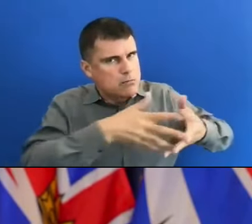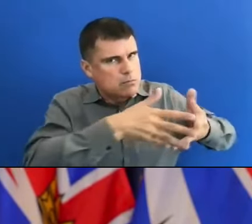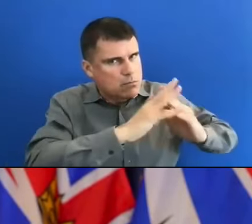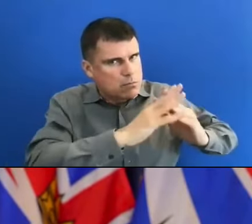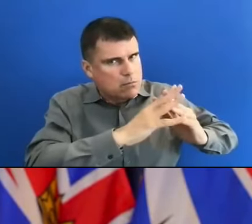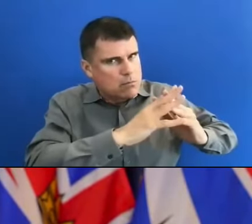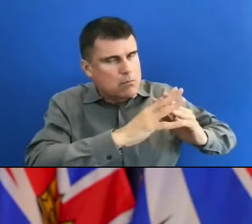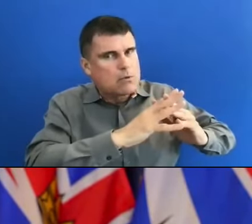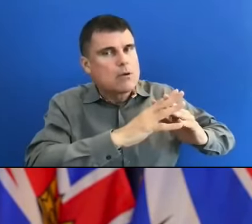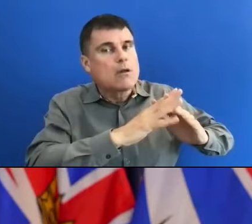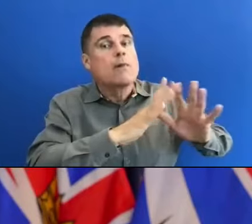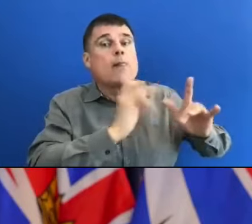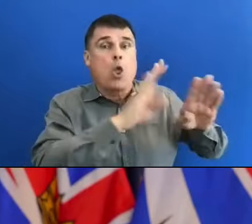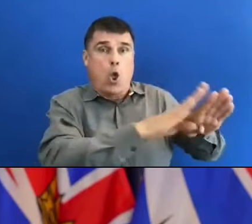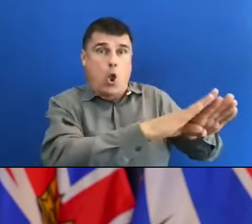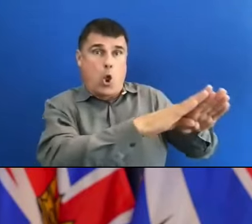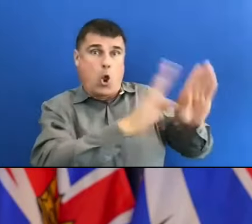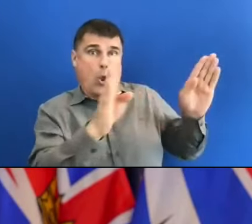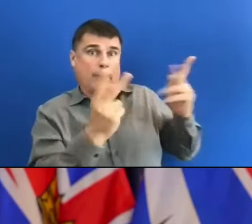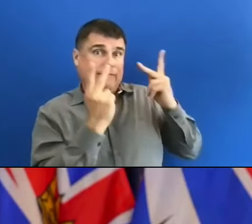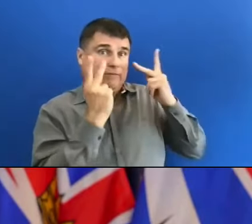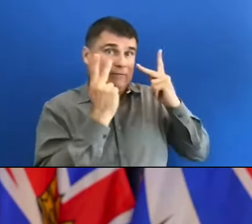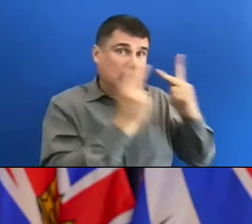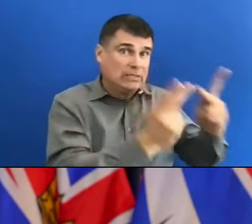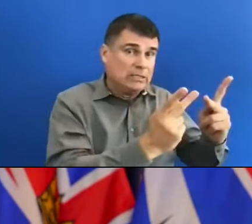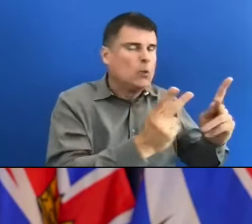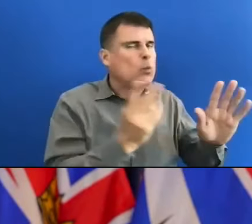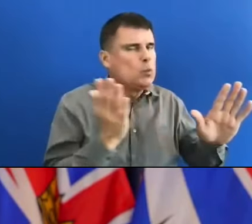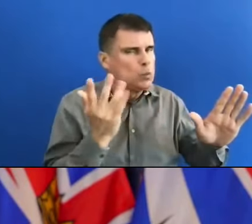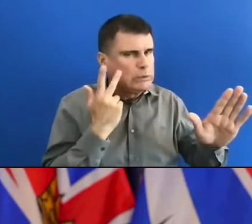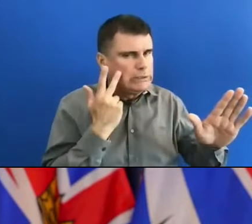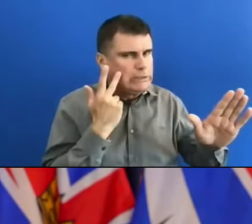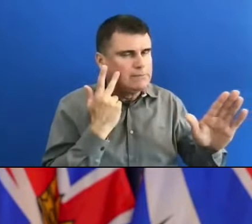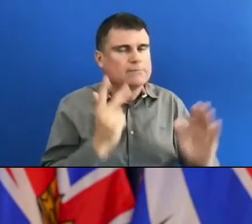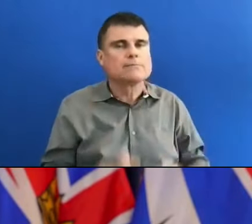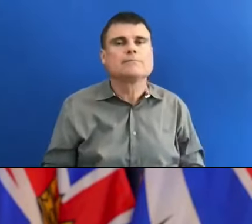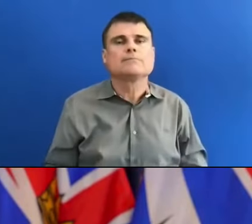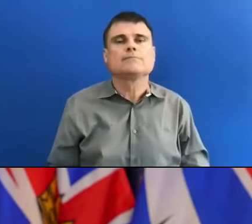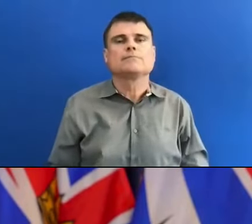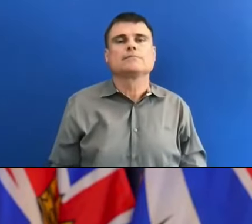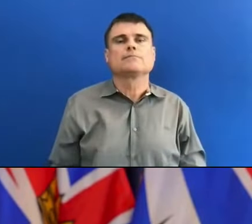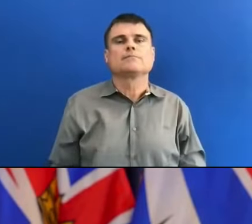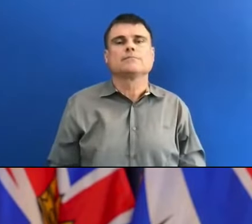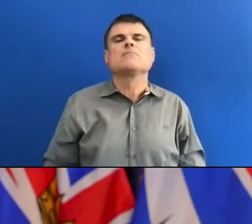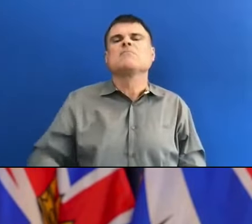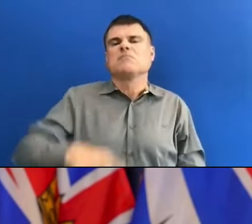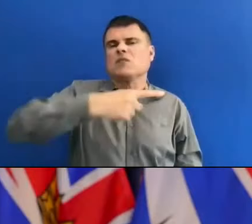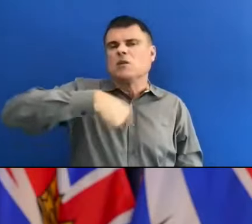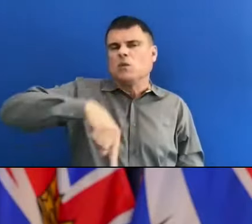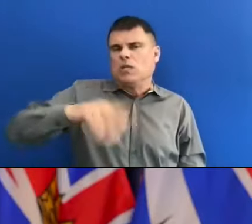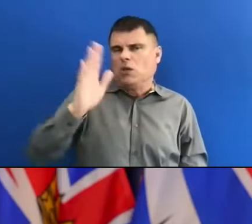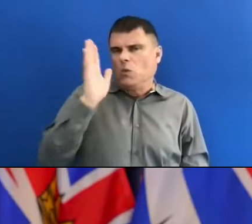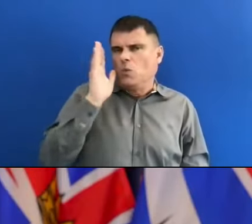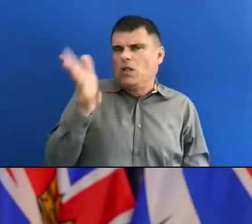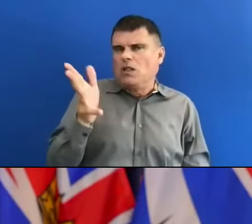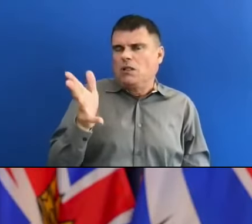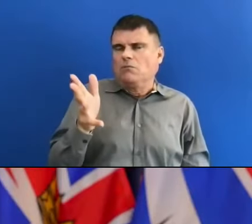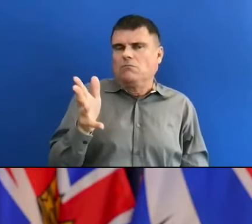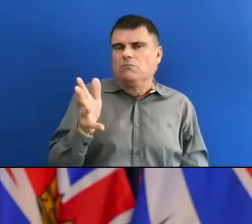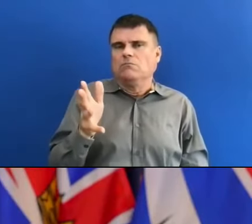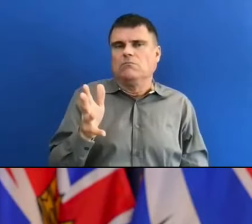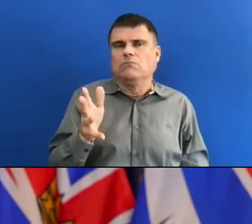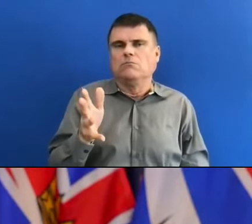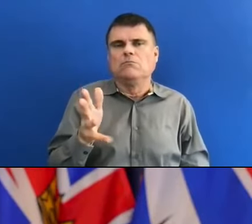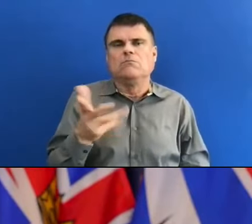introducing new restrictions. We are moving those, we will be putting those into place, working with long-term care